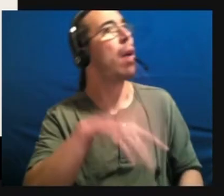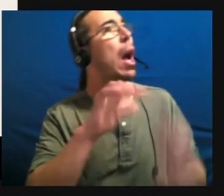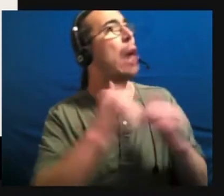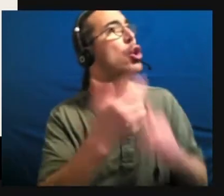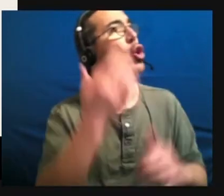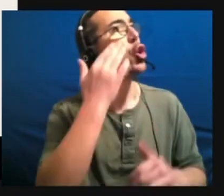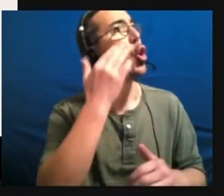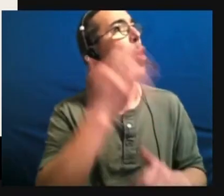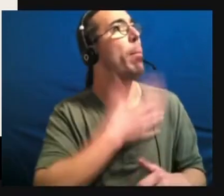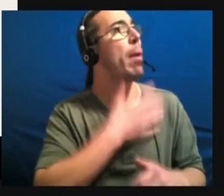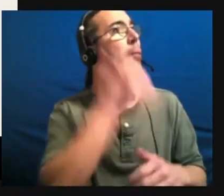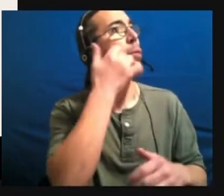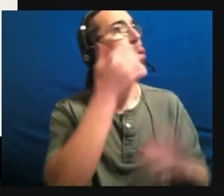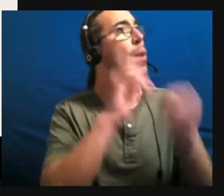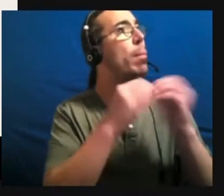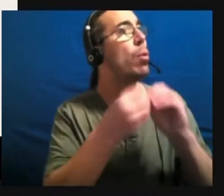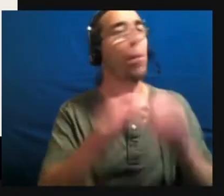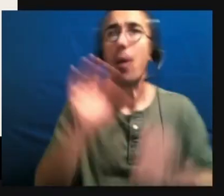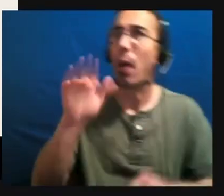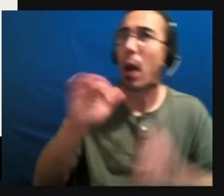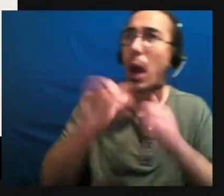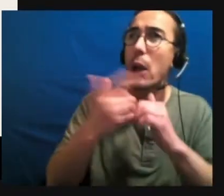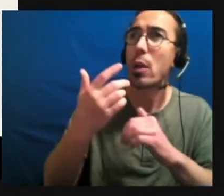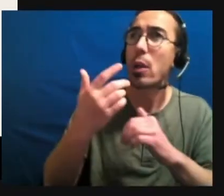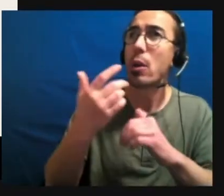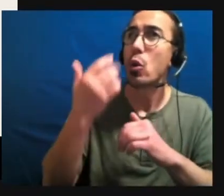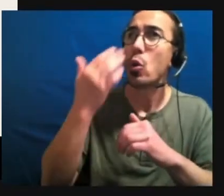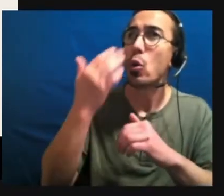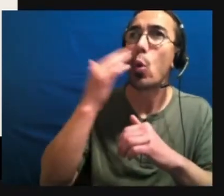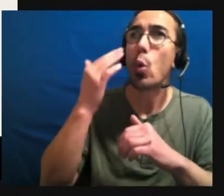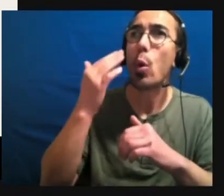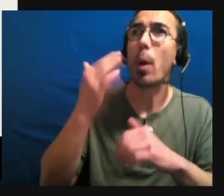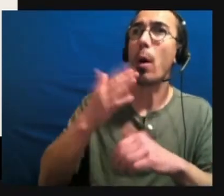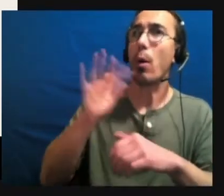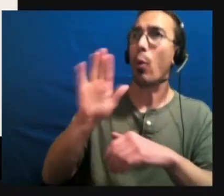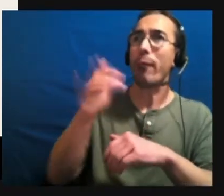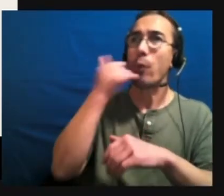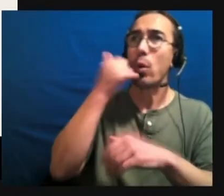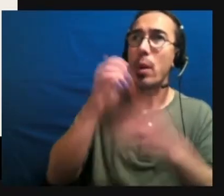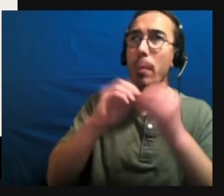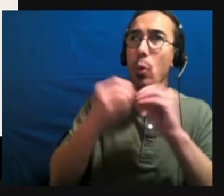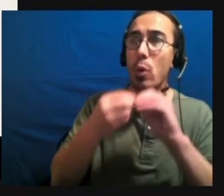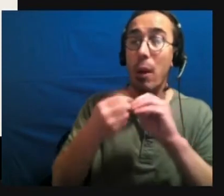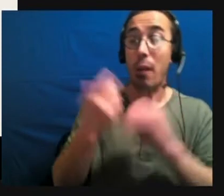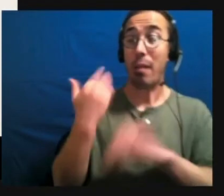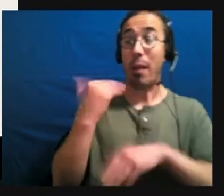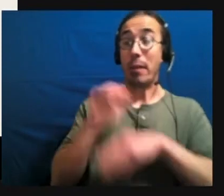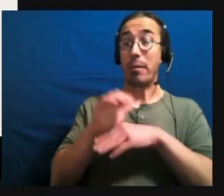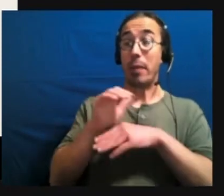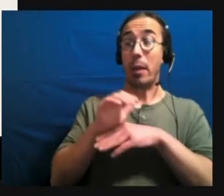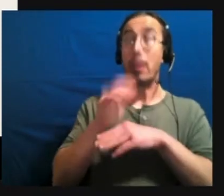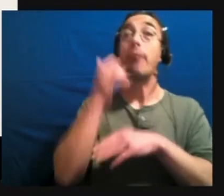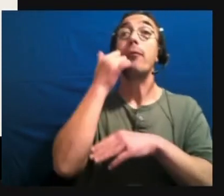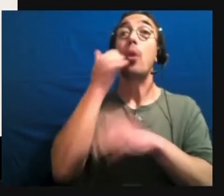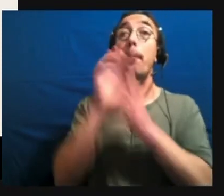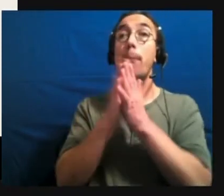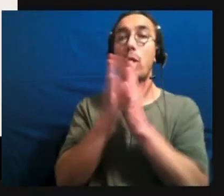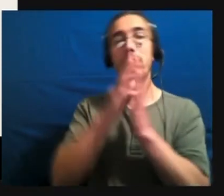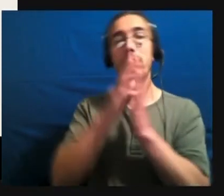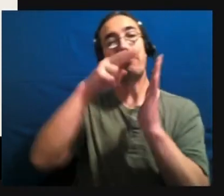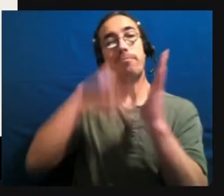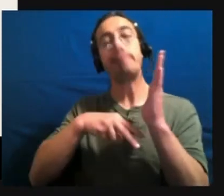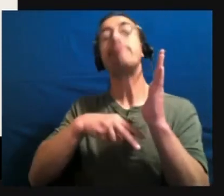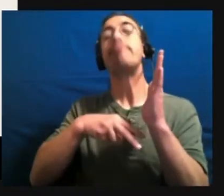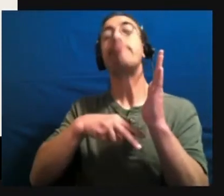How'd you know that? I said read the telephone book last night. Dibbs, Sally. 4610-192. He, uh, remembers things,